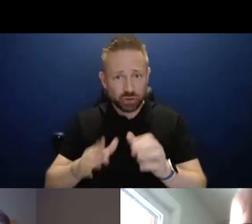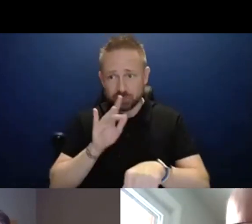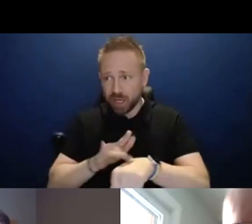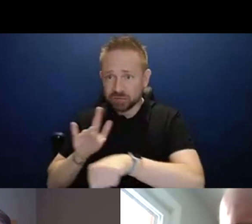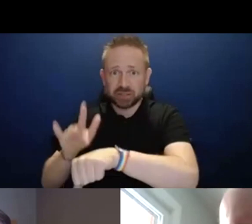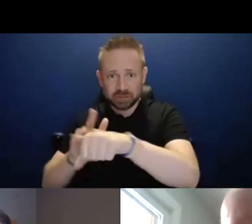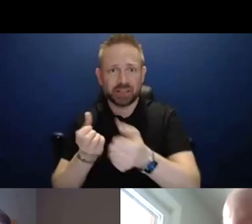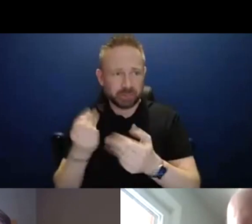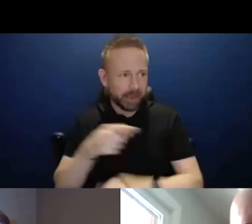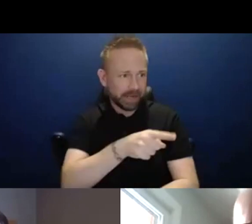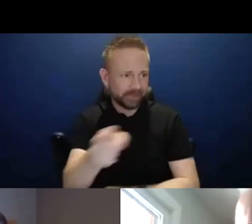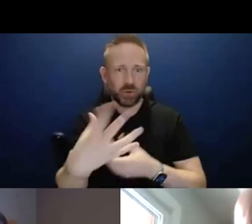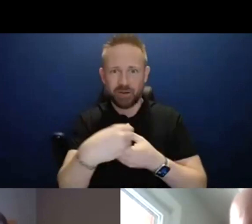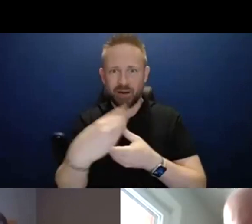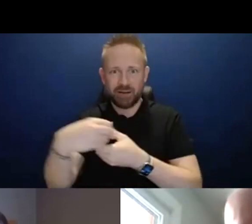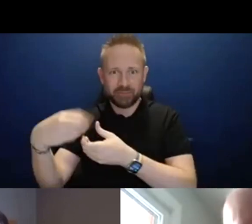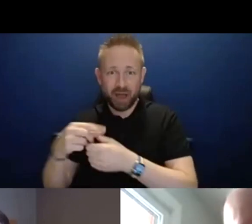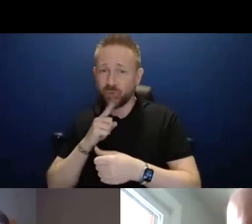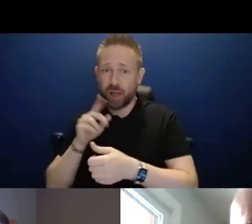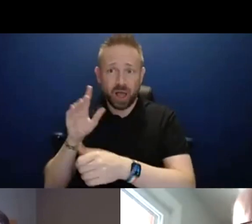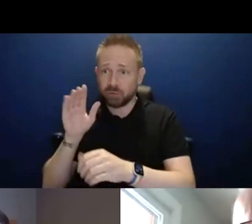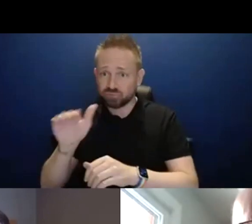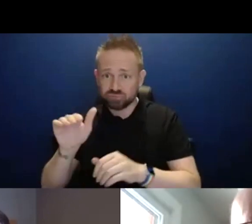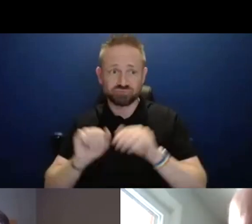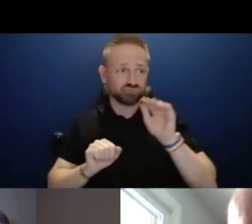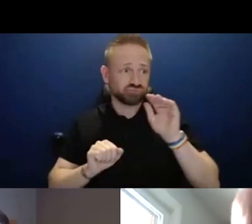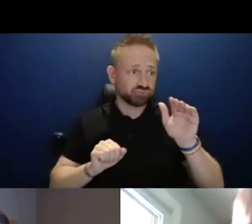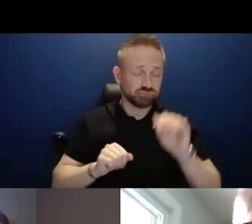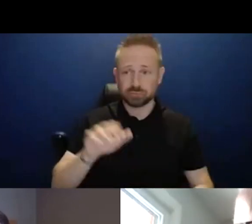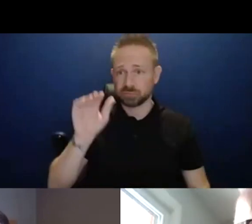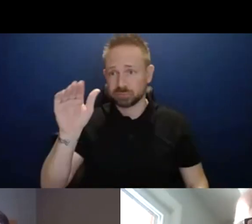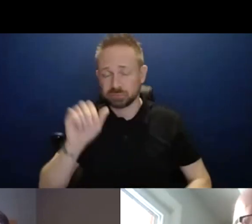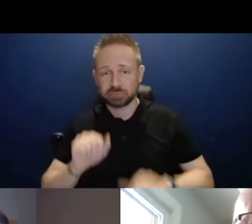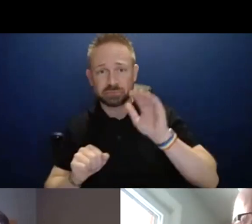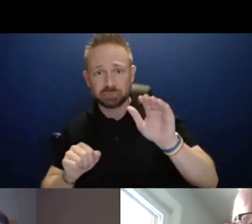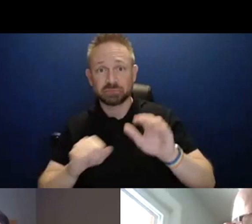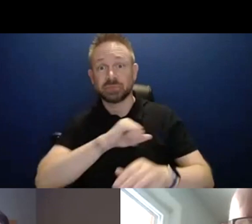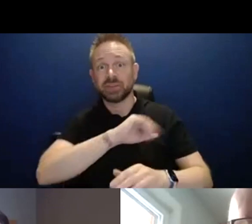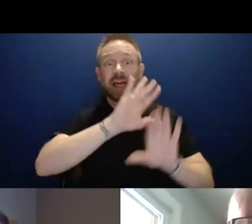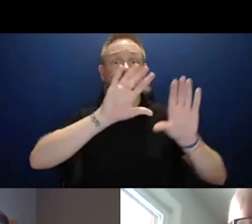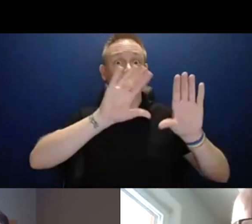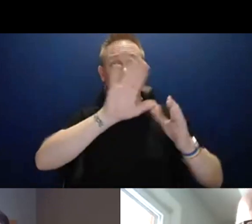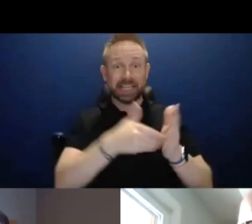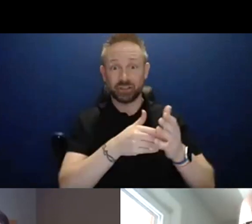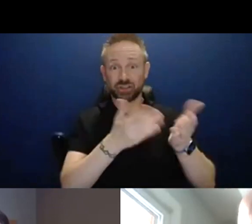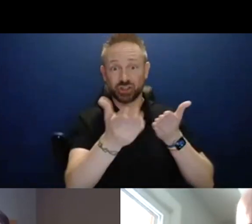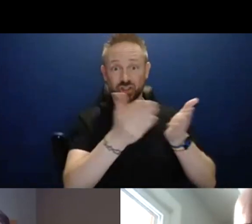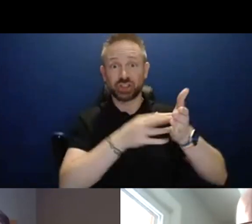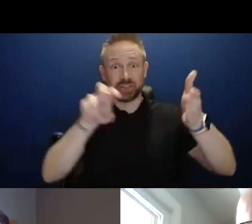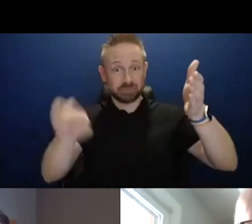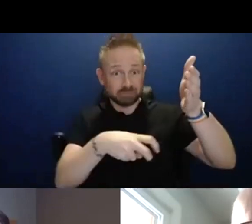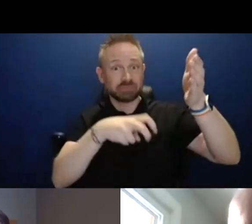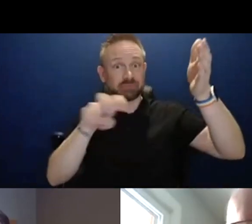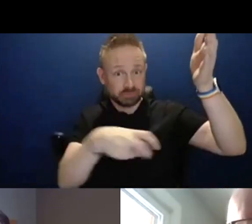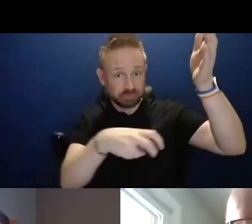part of, uh, at this meeting. And we will be moving, uh, people into the center, uh, relatively soon. in fact, as we go